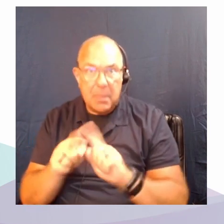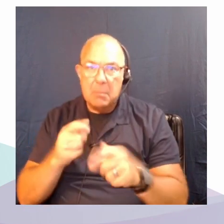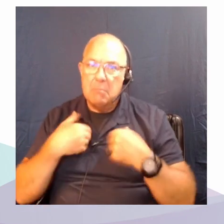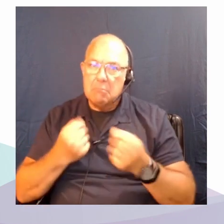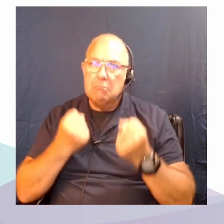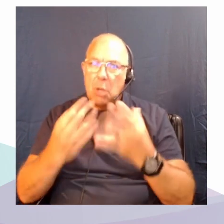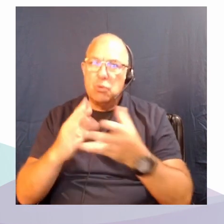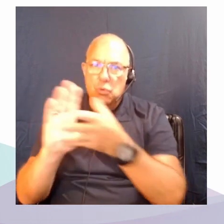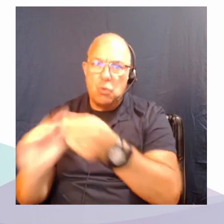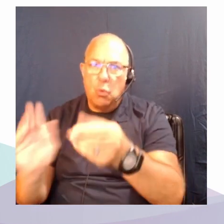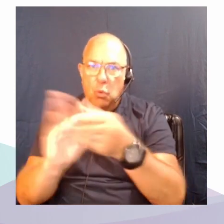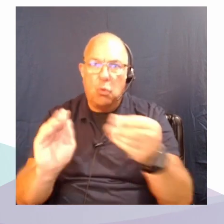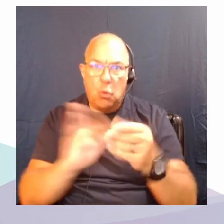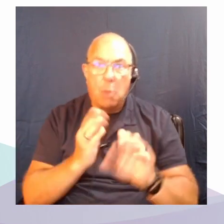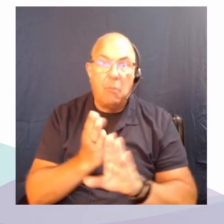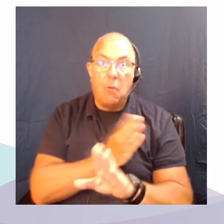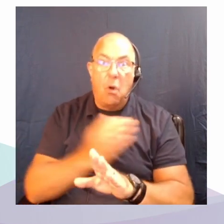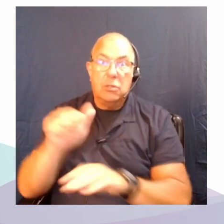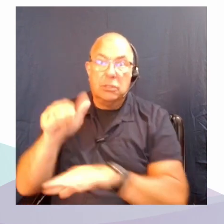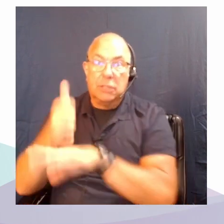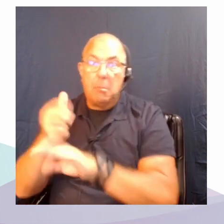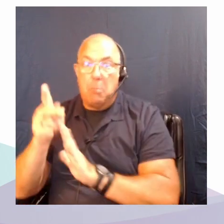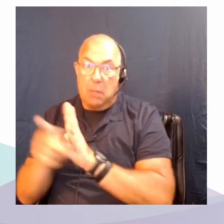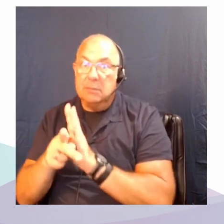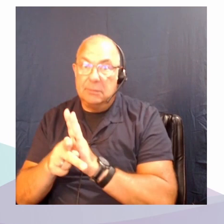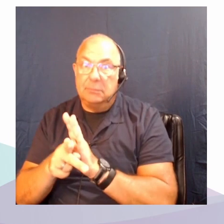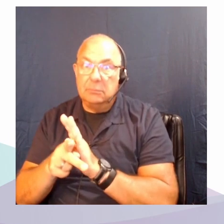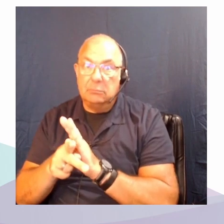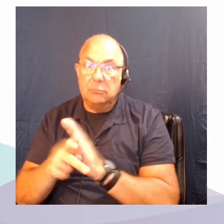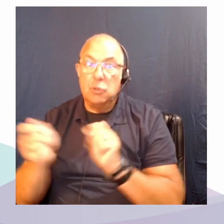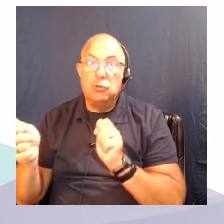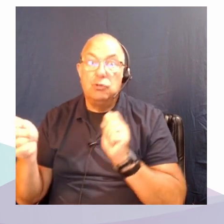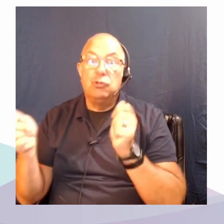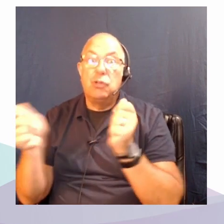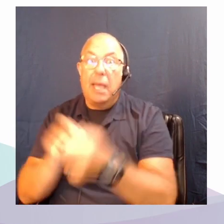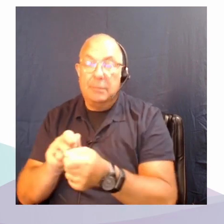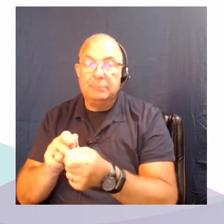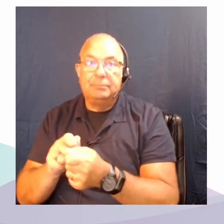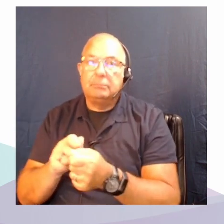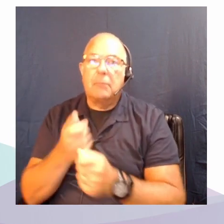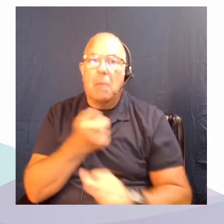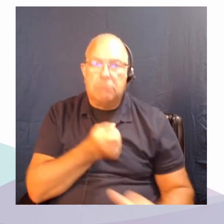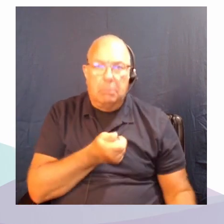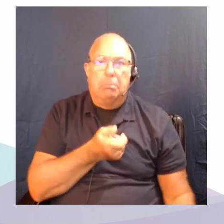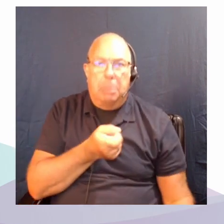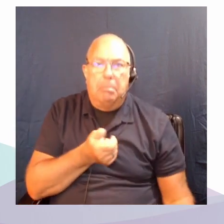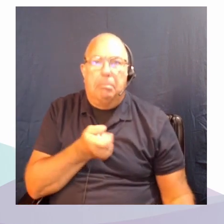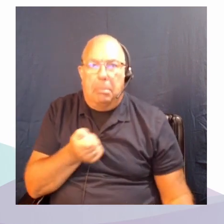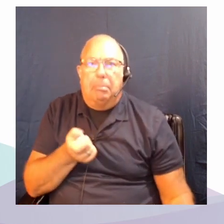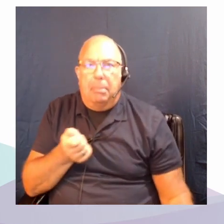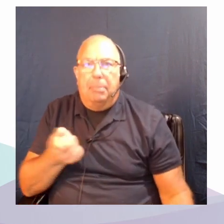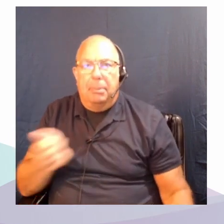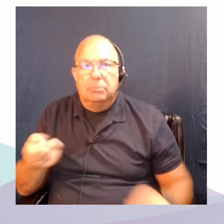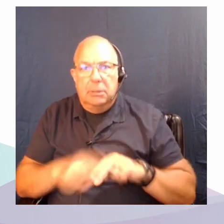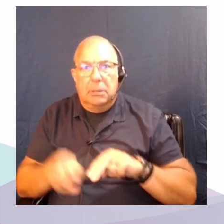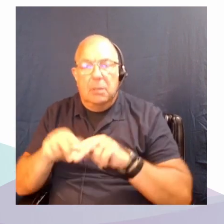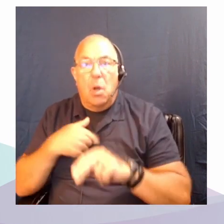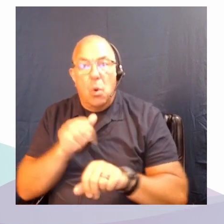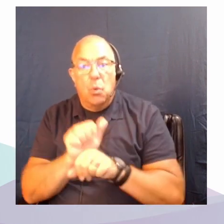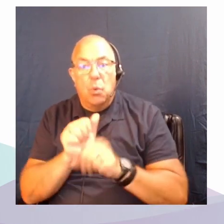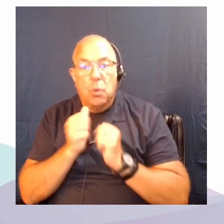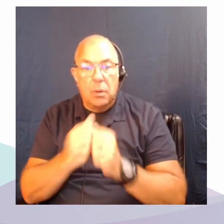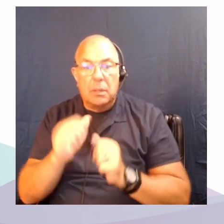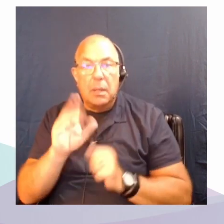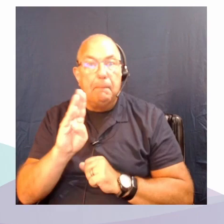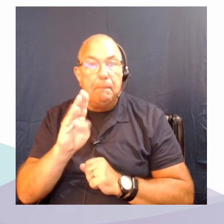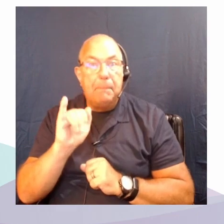there's a policy change, right? Change is incremental. You know, and then I worked with Big Stone Cree First Nations, so I should give a shout